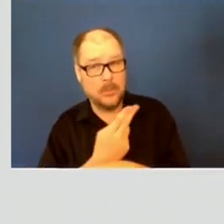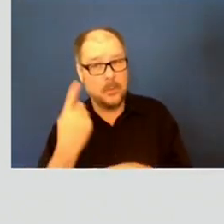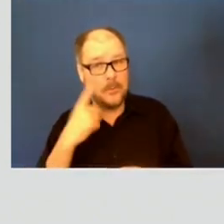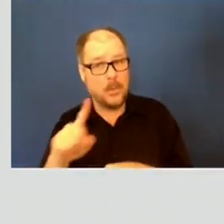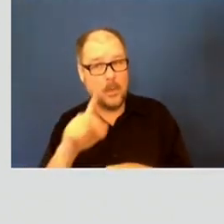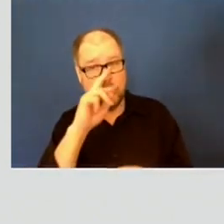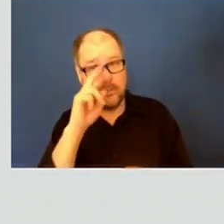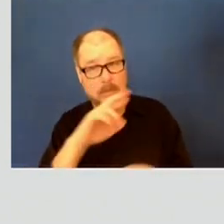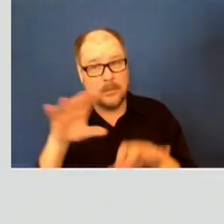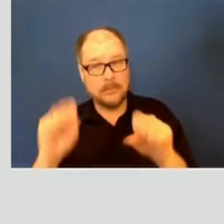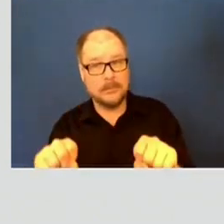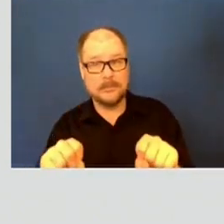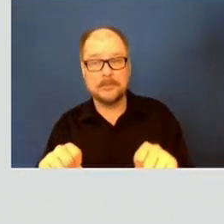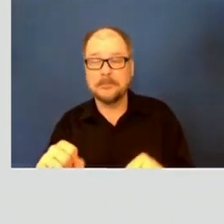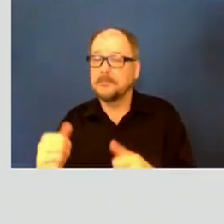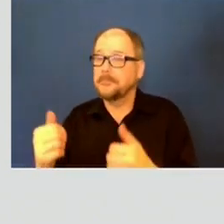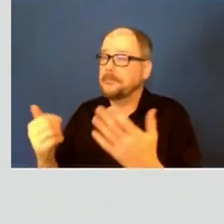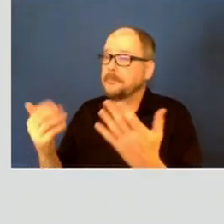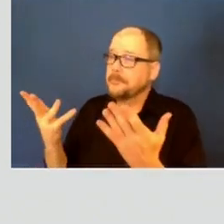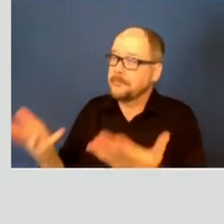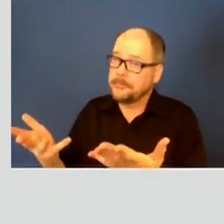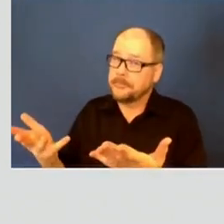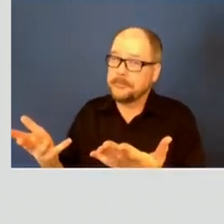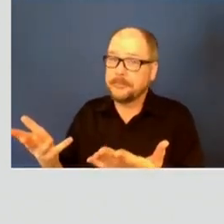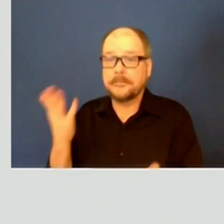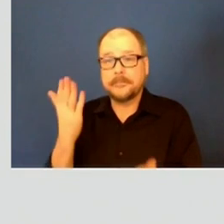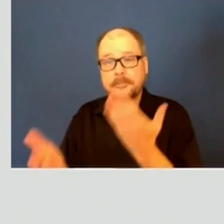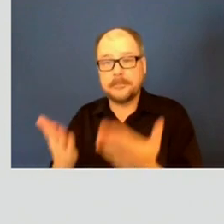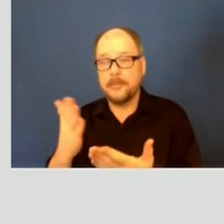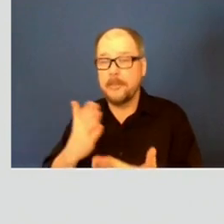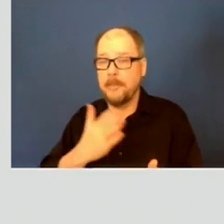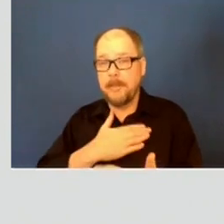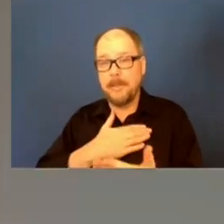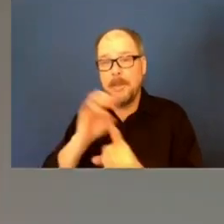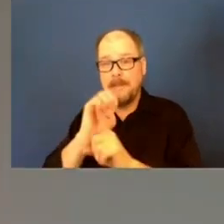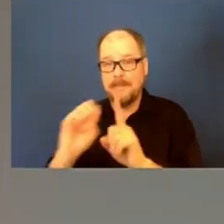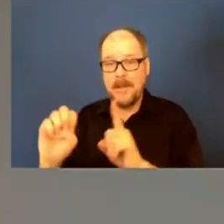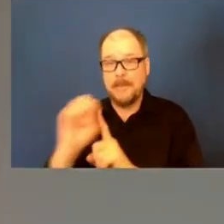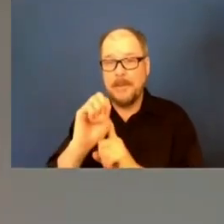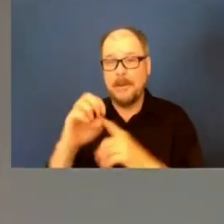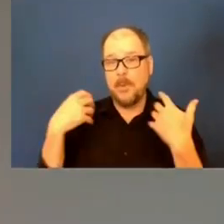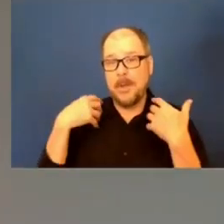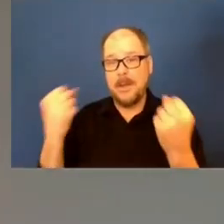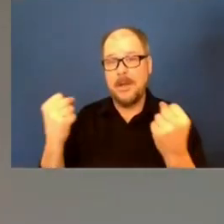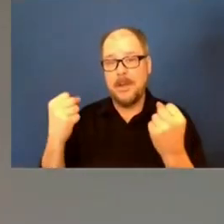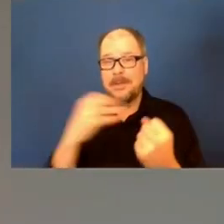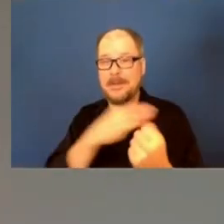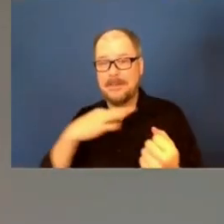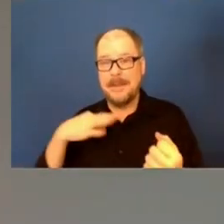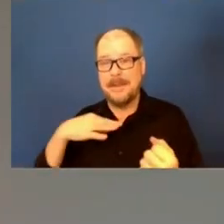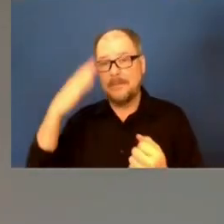I wouldn't be surprised if my environmental health staff didn't have that information, but I don't have that with me.